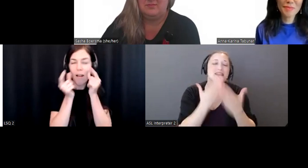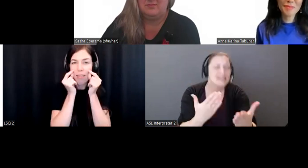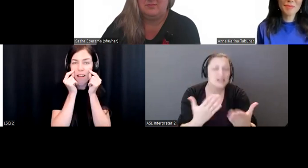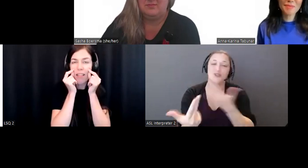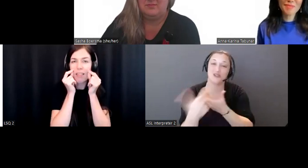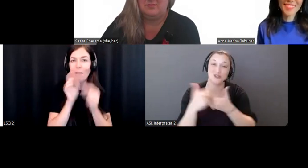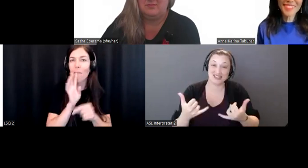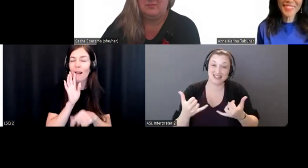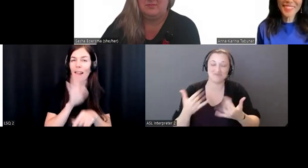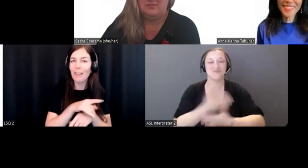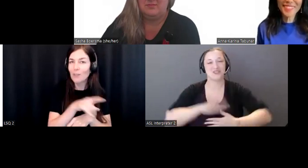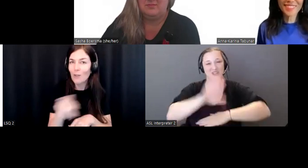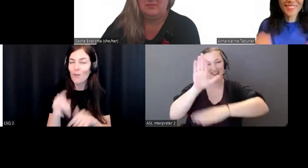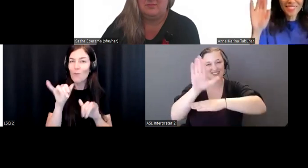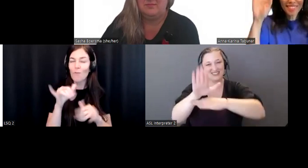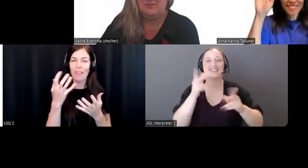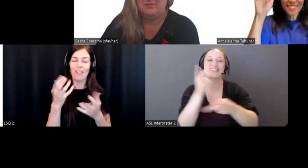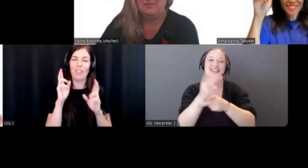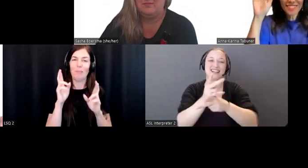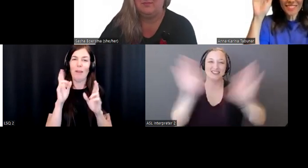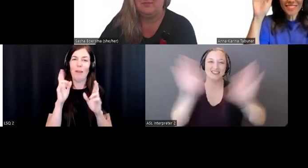rest of their afternoon. Take care. Bye bye. bye.